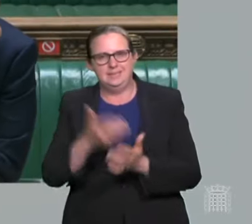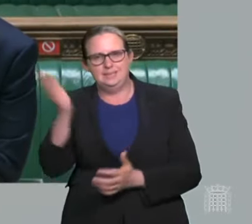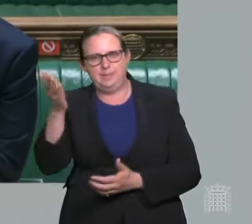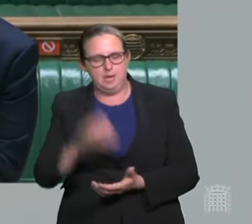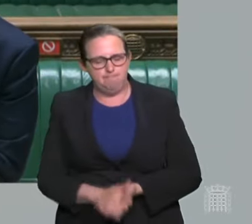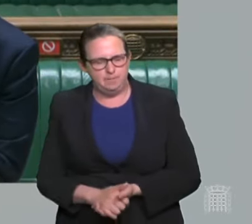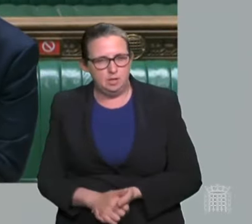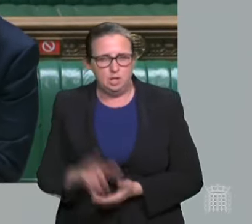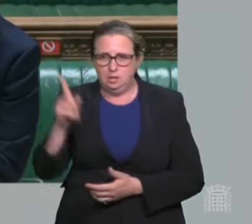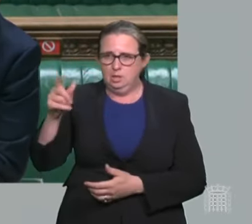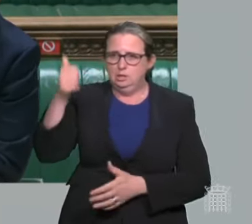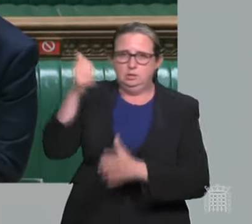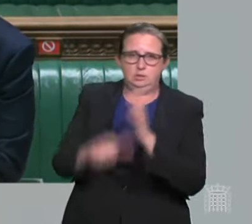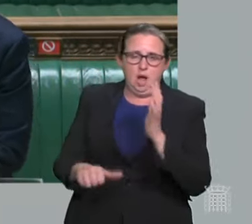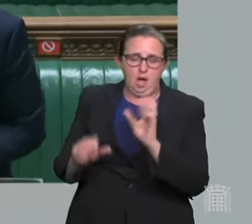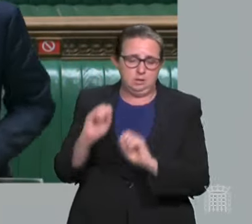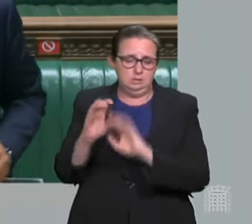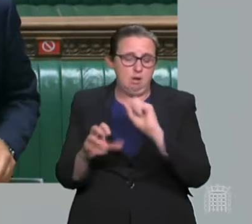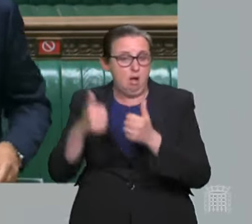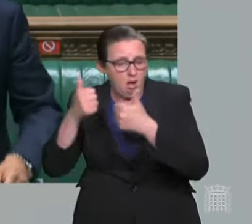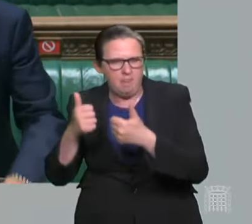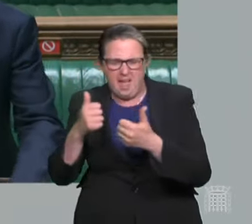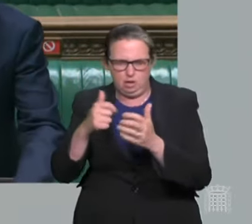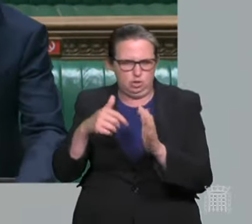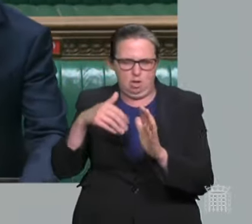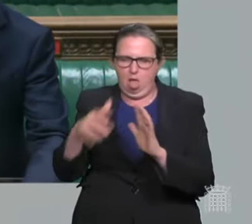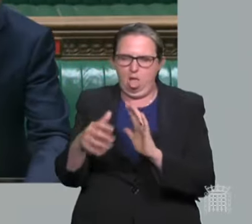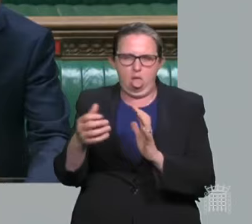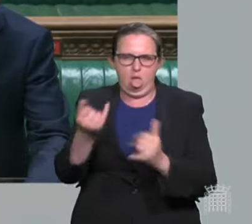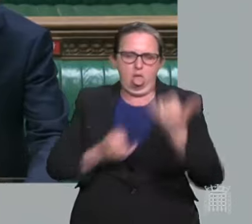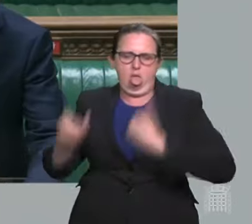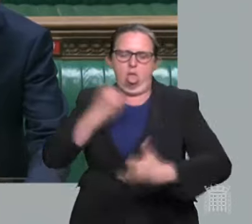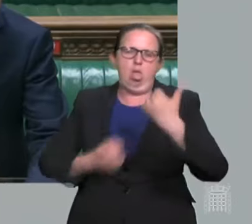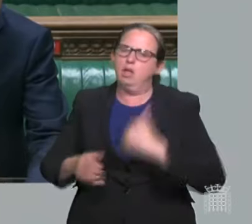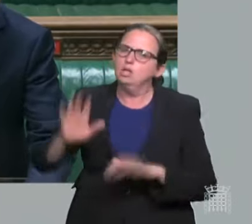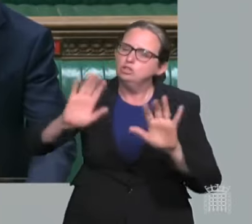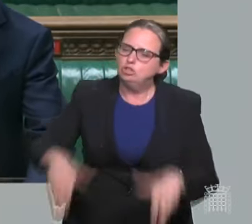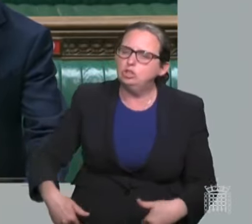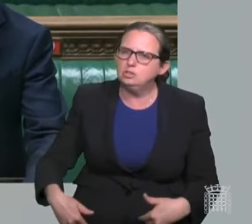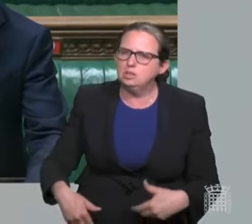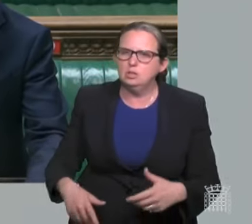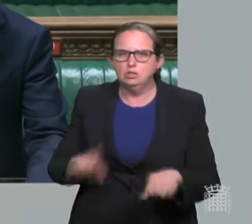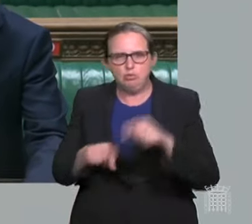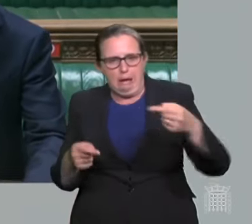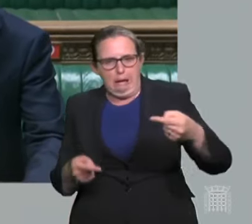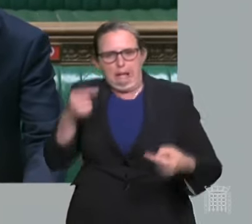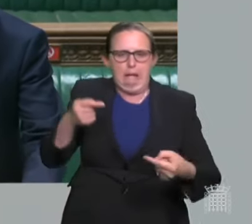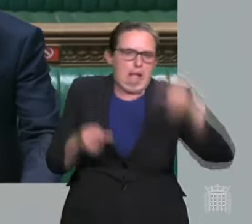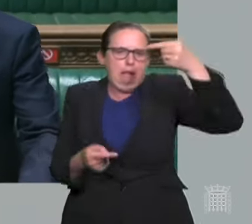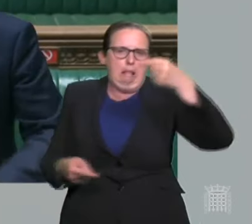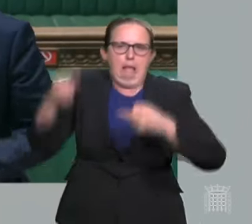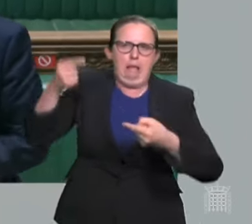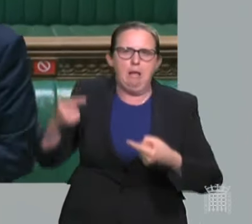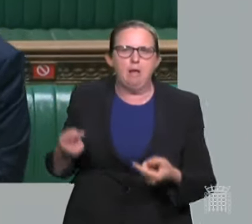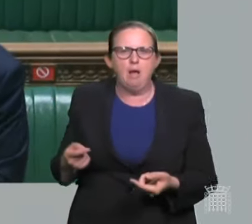degenerated into political point scoring. And she should know much better than to engage in scaremongering of the